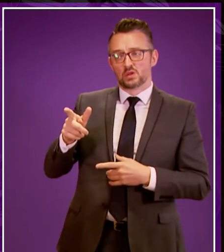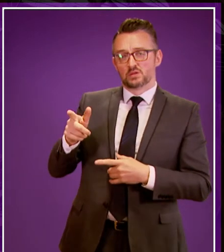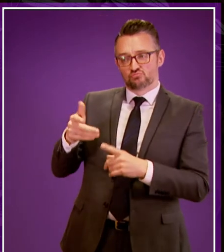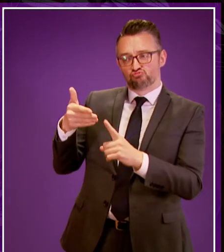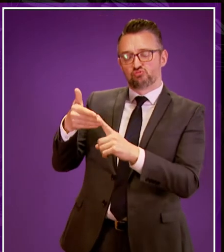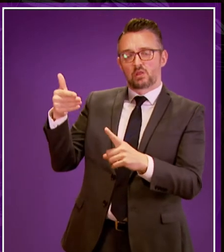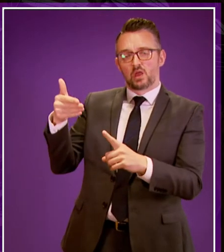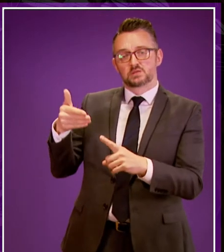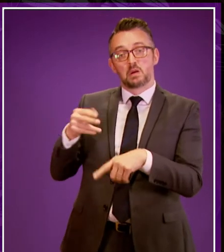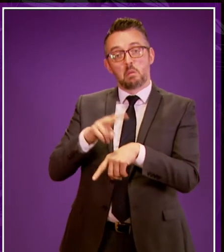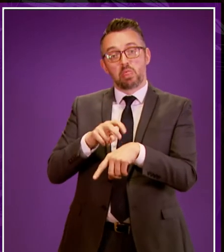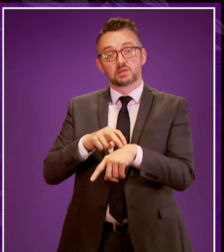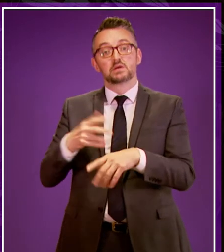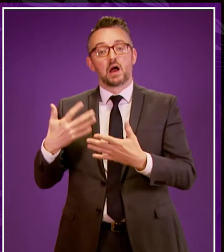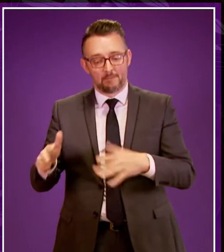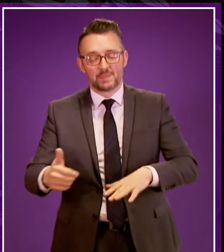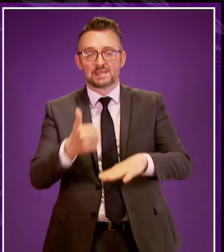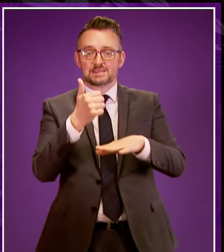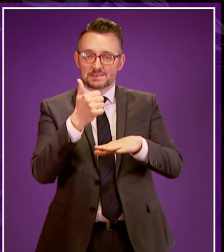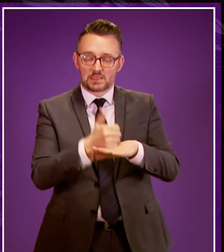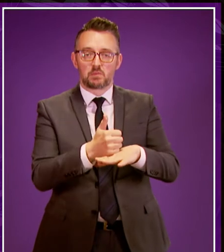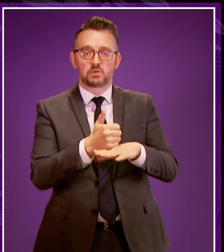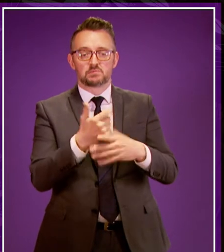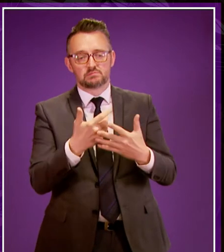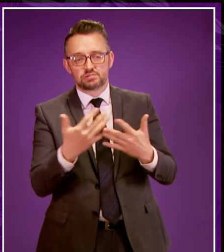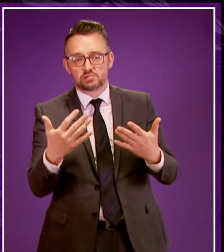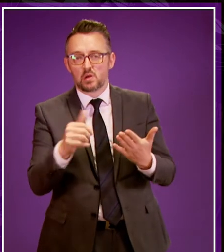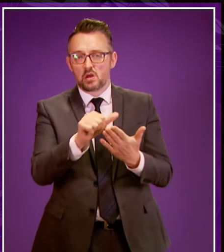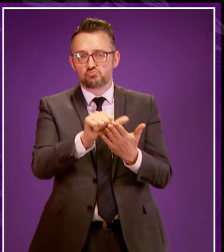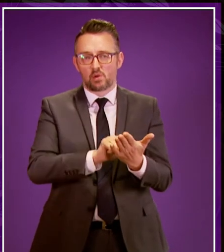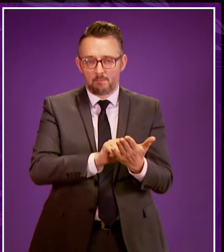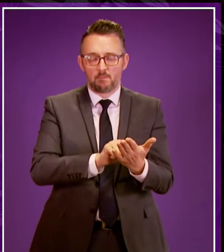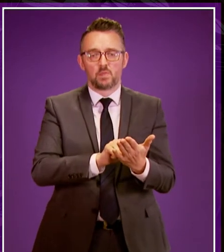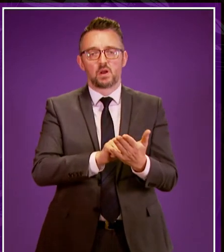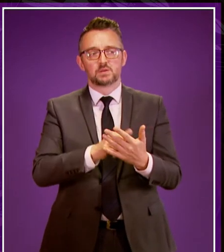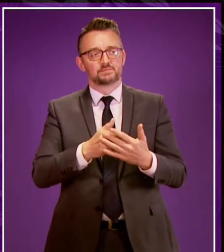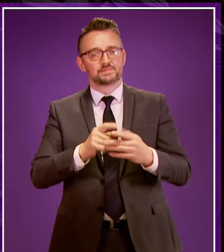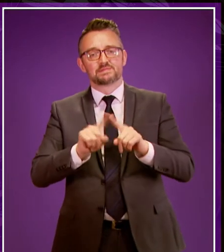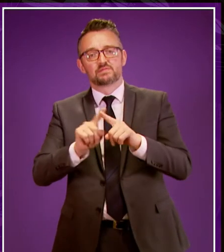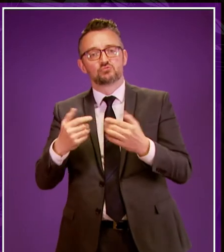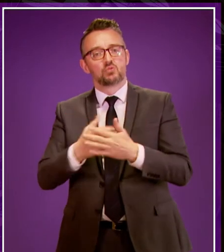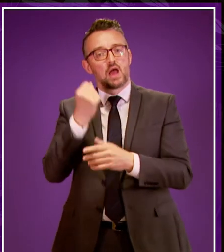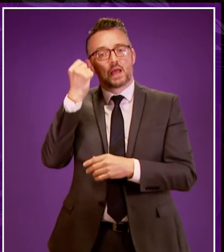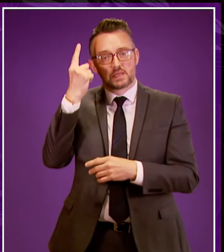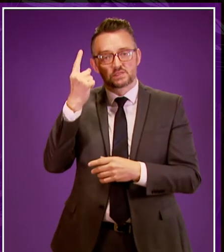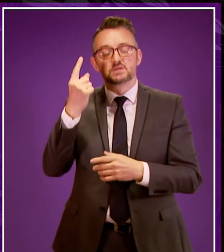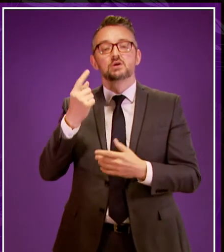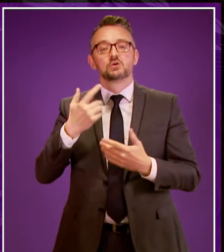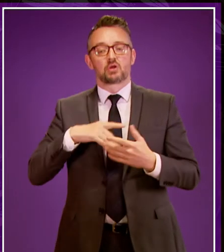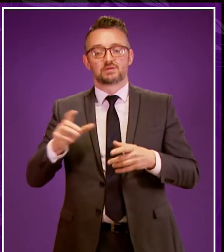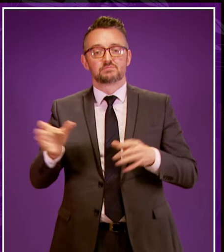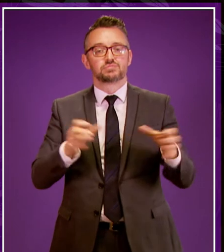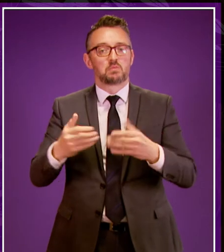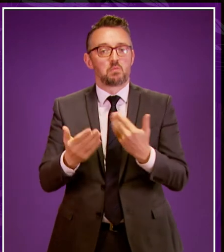acknowledge that Police Scotland are putting in place a number of different programmes and initiatives in order to improve representation but